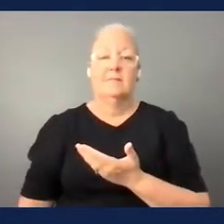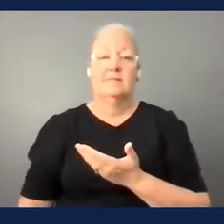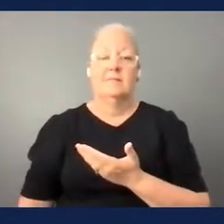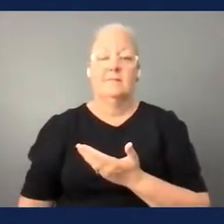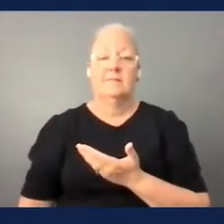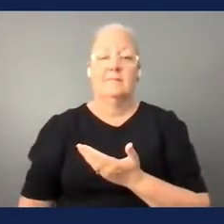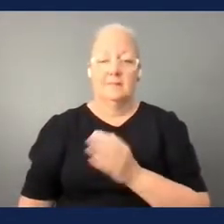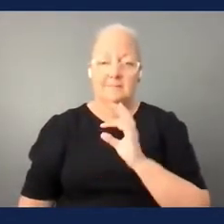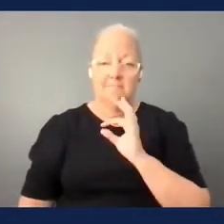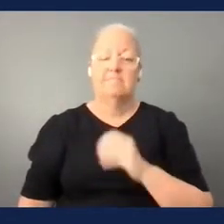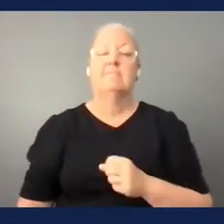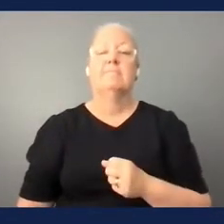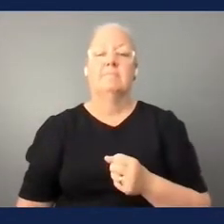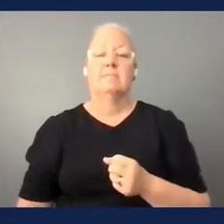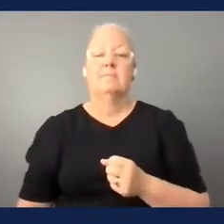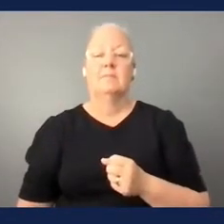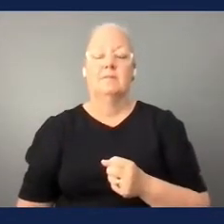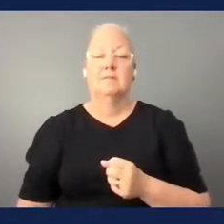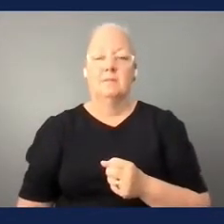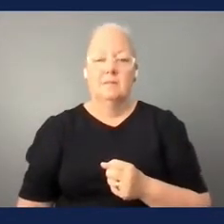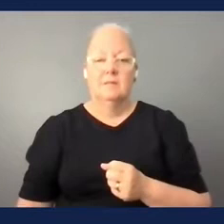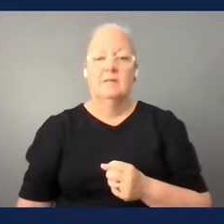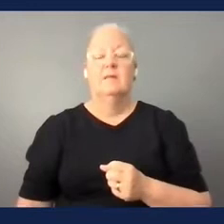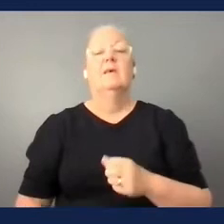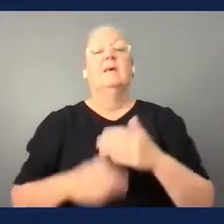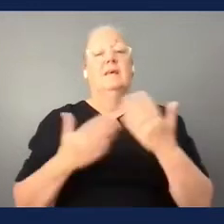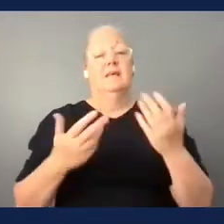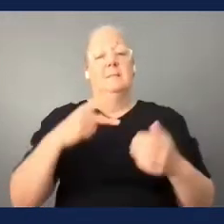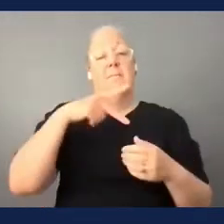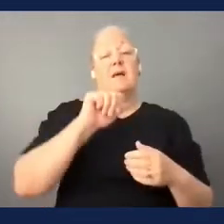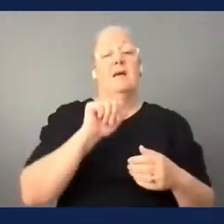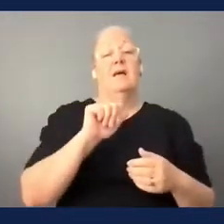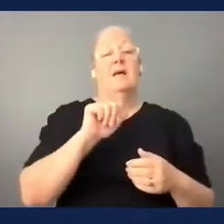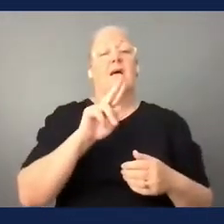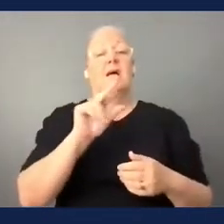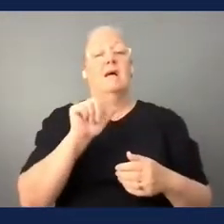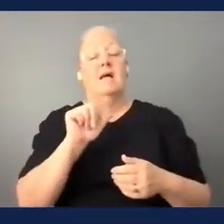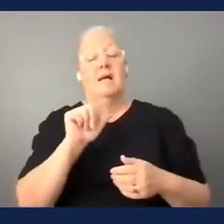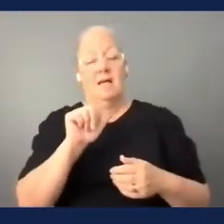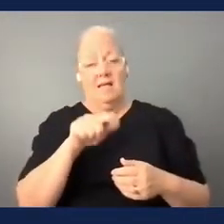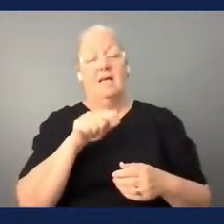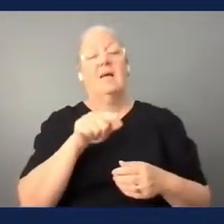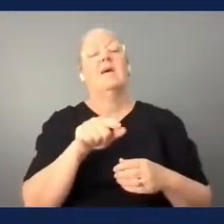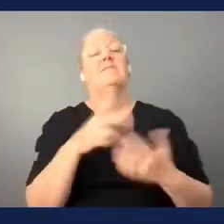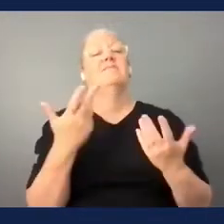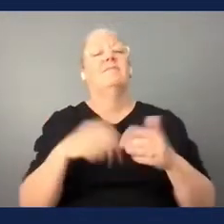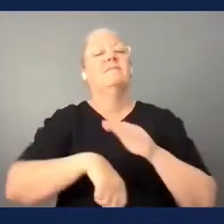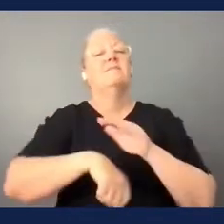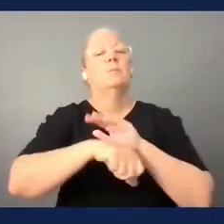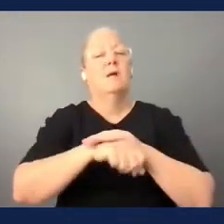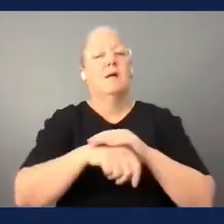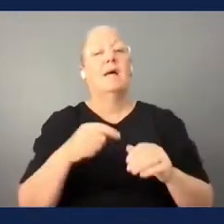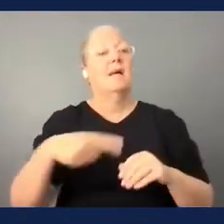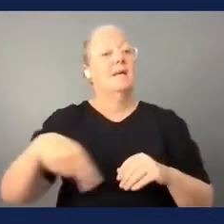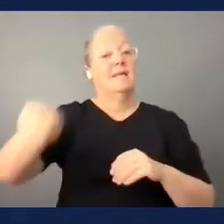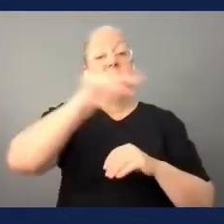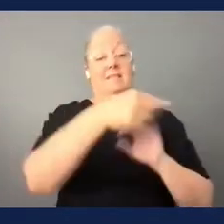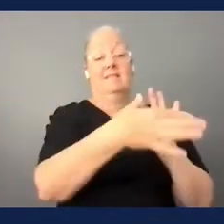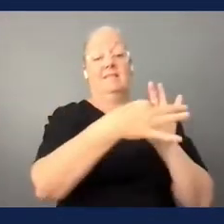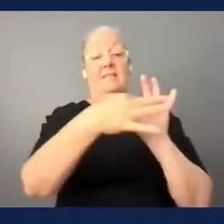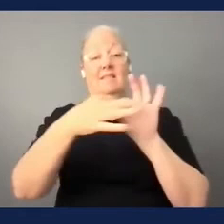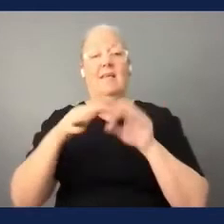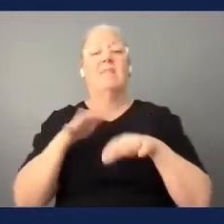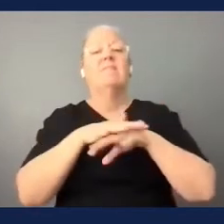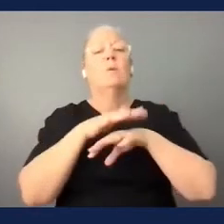yeah so what we created for para football is they all joined the network but like we wanted to keep them engaged as well so we created a linkedin forum